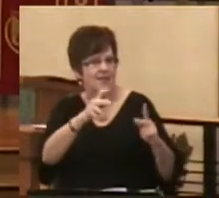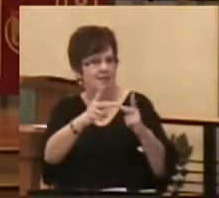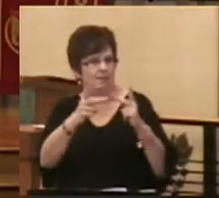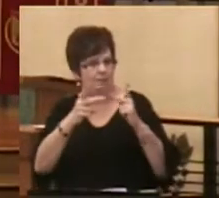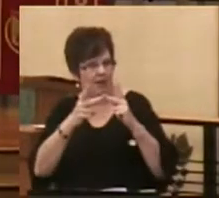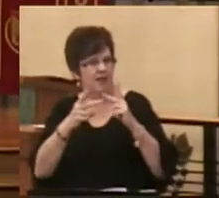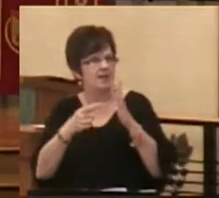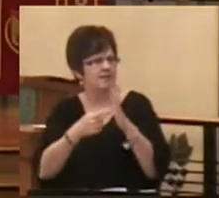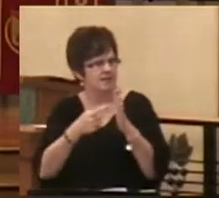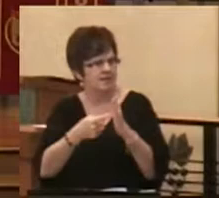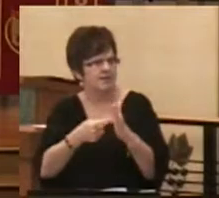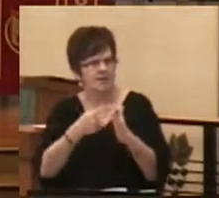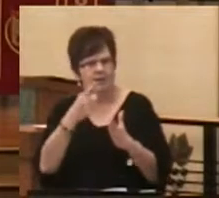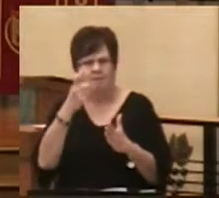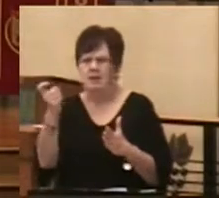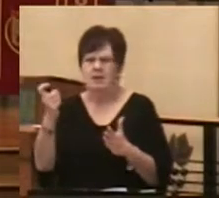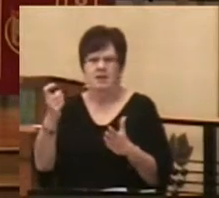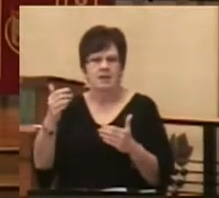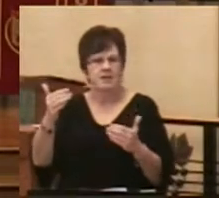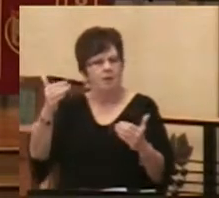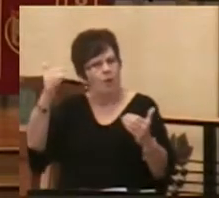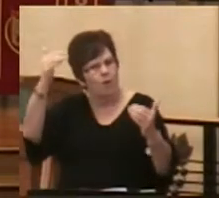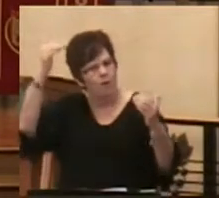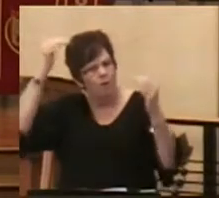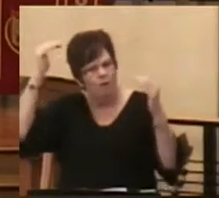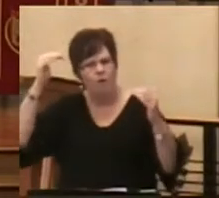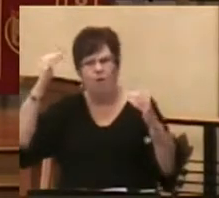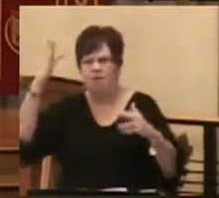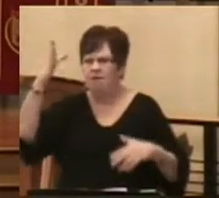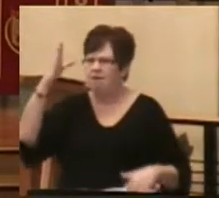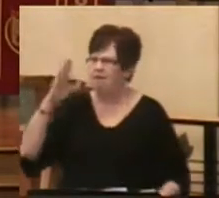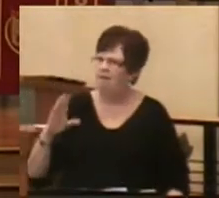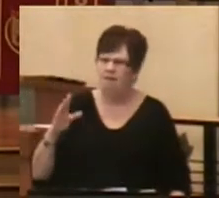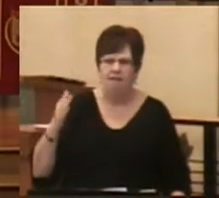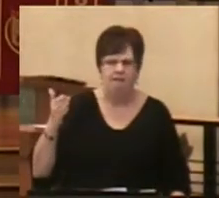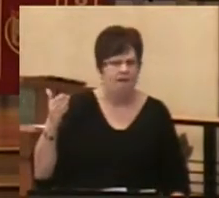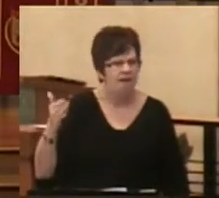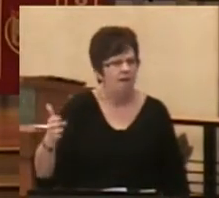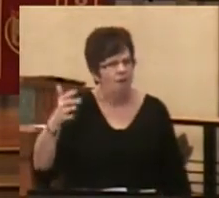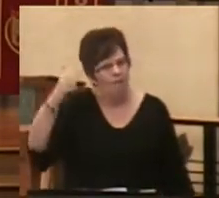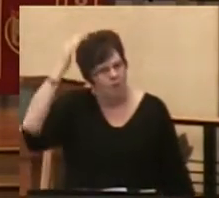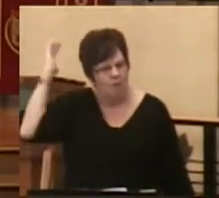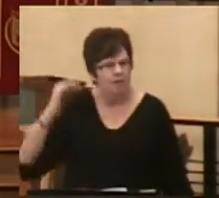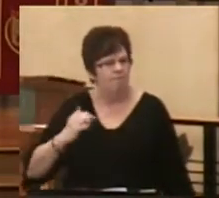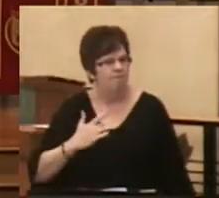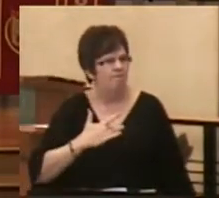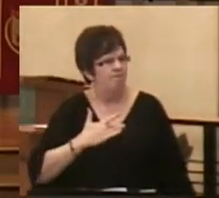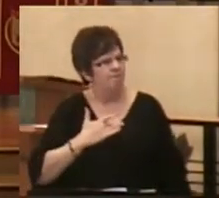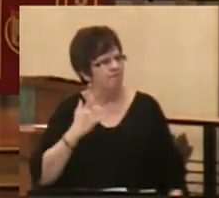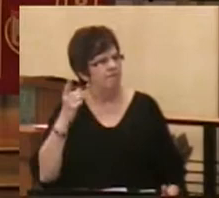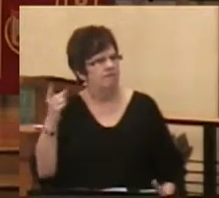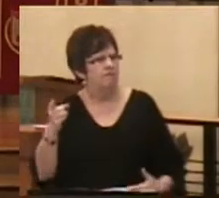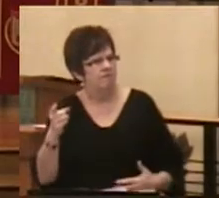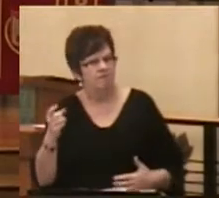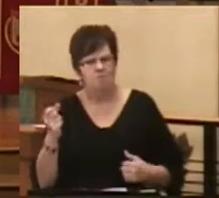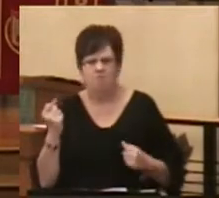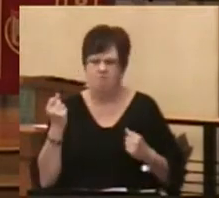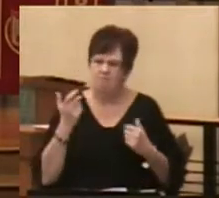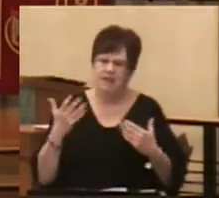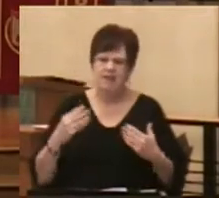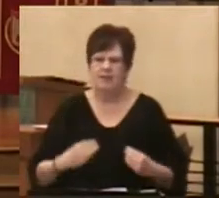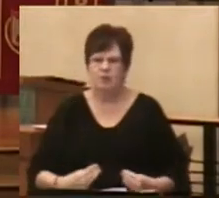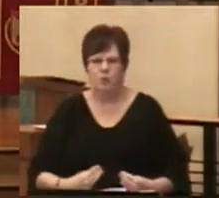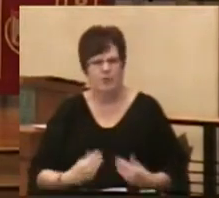times because of the overwhelming presence of God. There are many things that inspire the